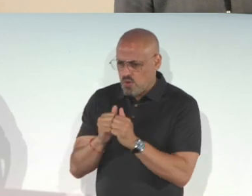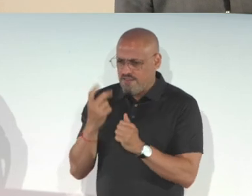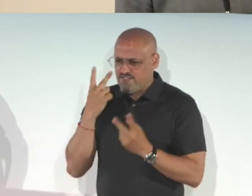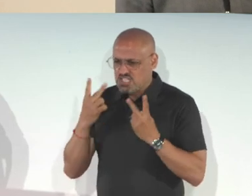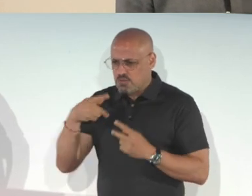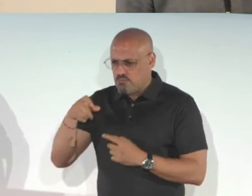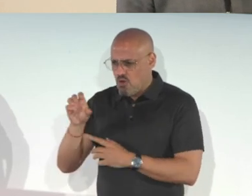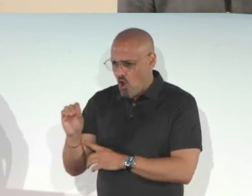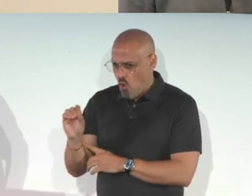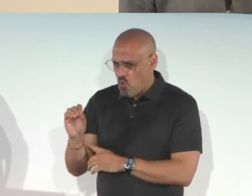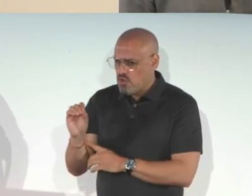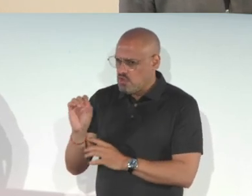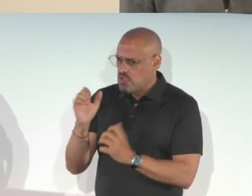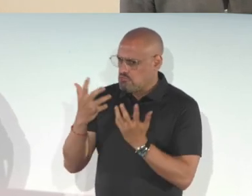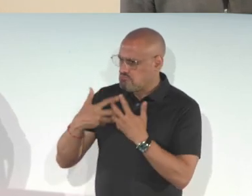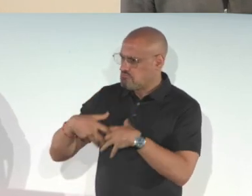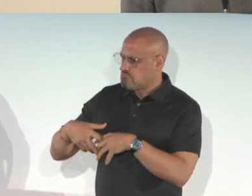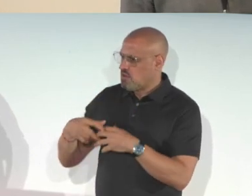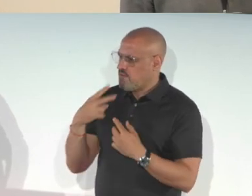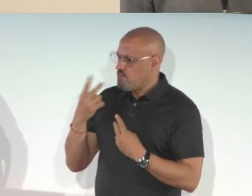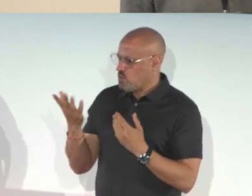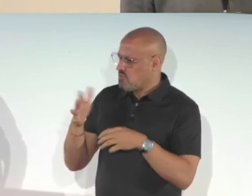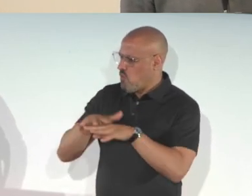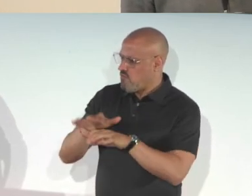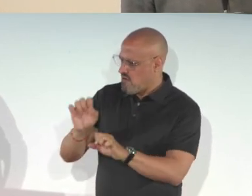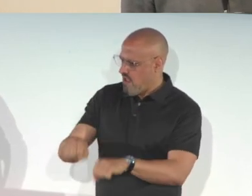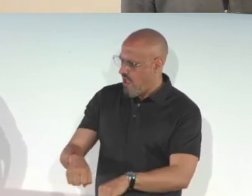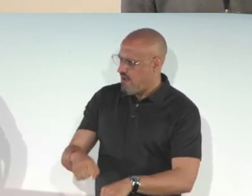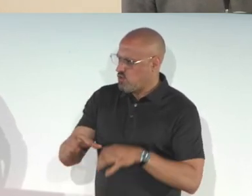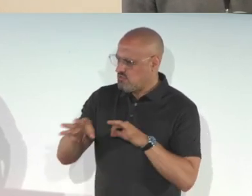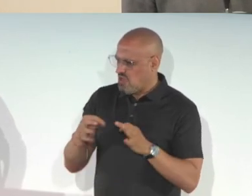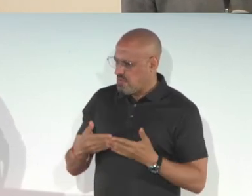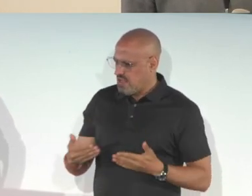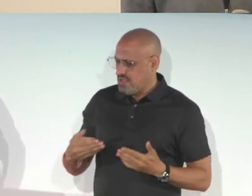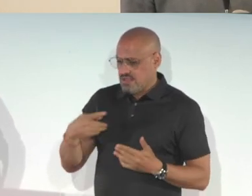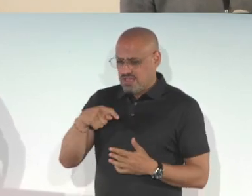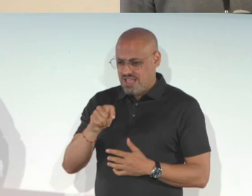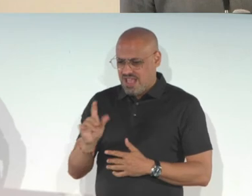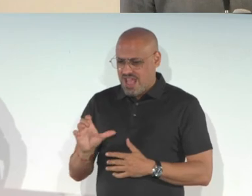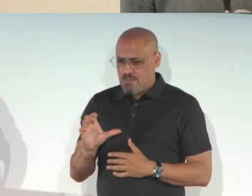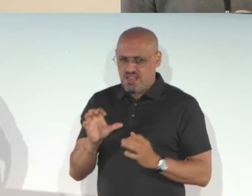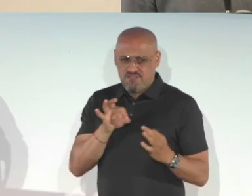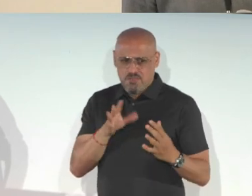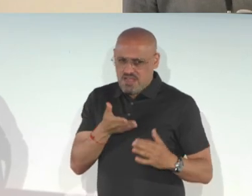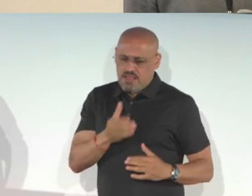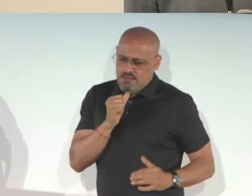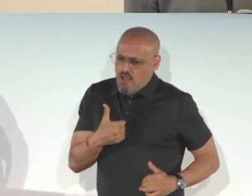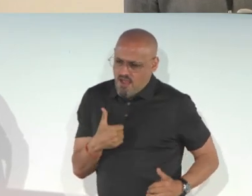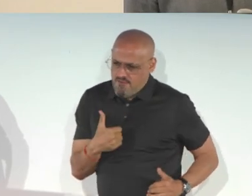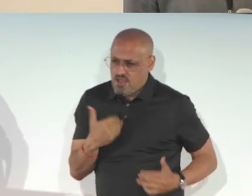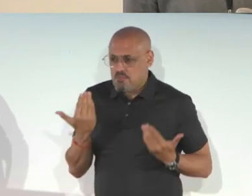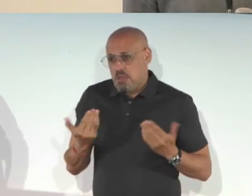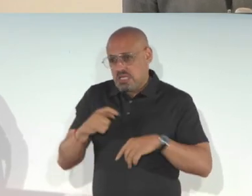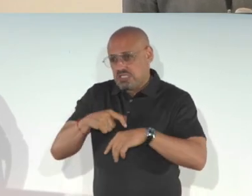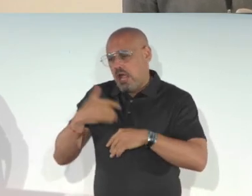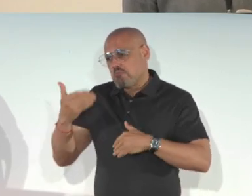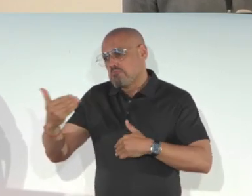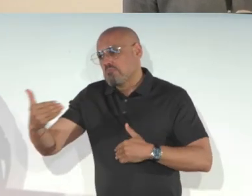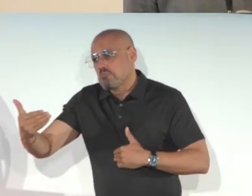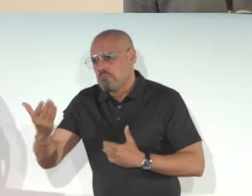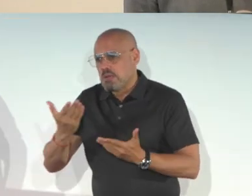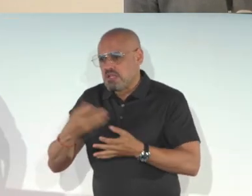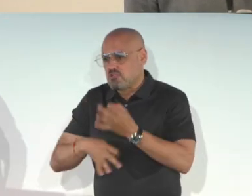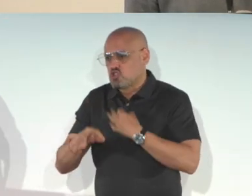when we showed the the Apple demo that you can do the gestures with your hands with the Vision Pro and that can work with voiceover to